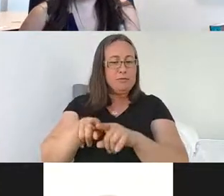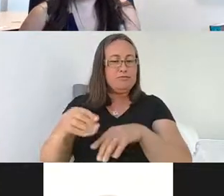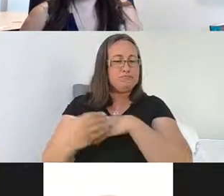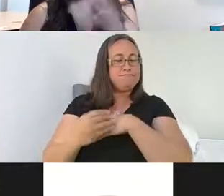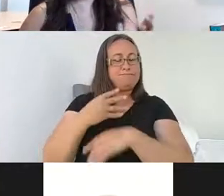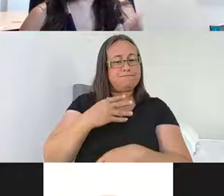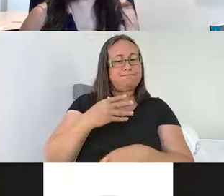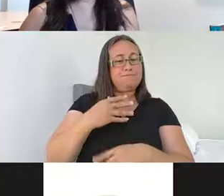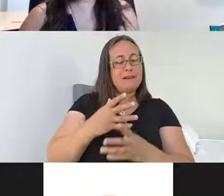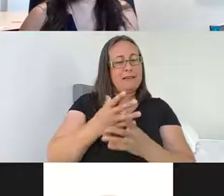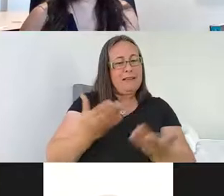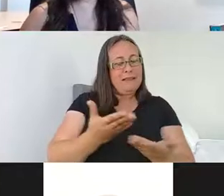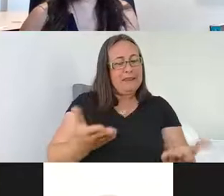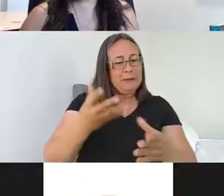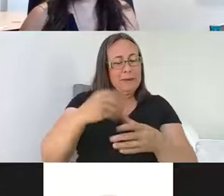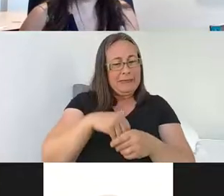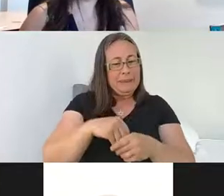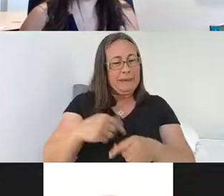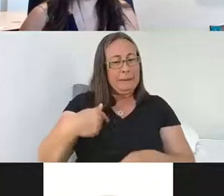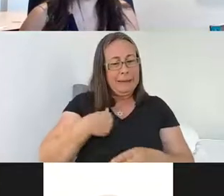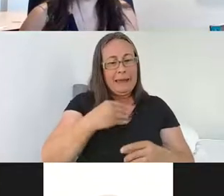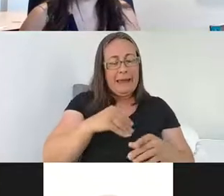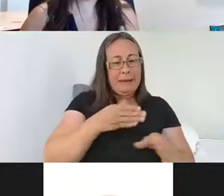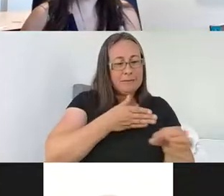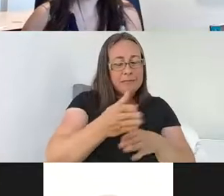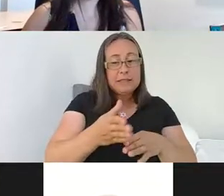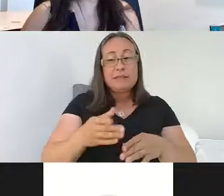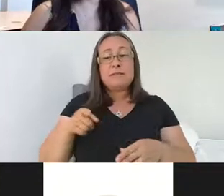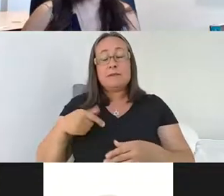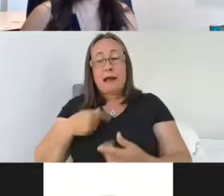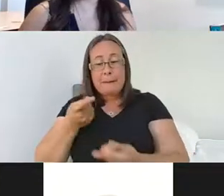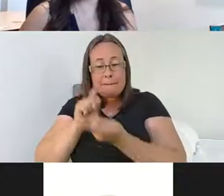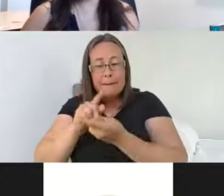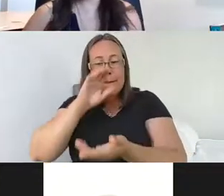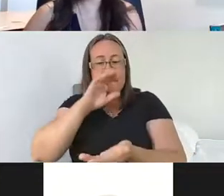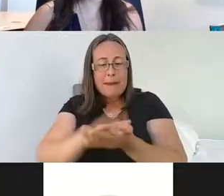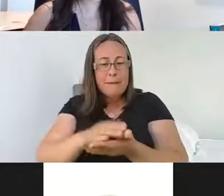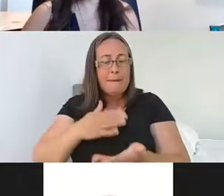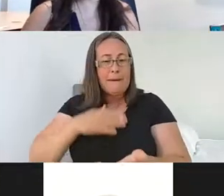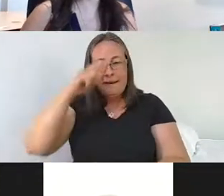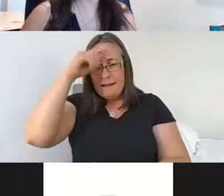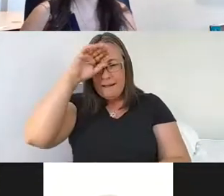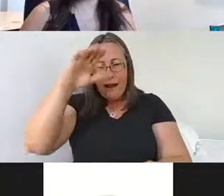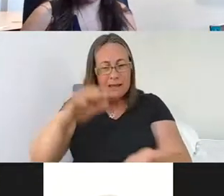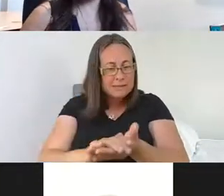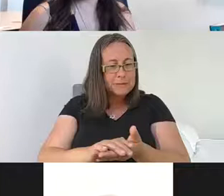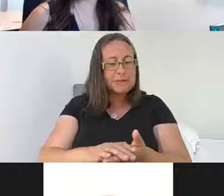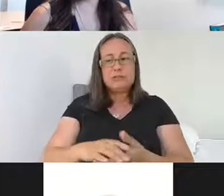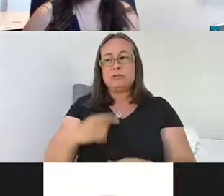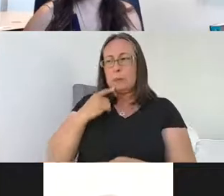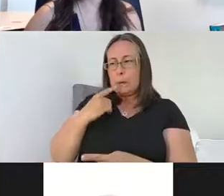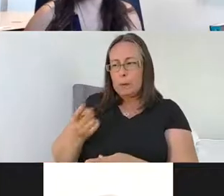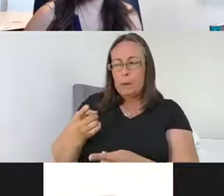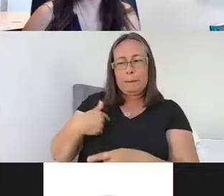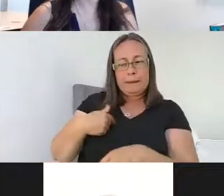And when she really encouraged me to go to grad school. And when I did, the best advice she ever gave me is, you know, have a family when you're ready for